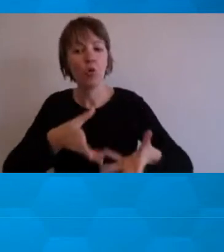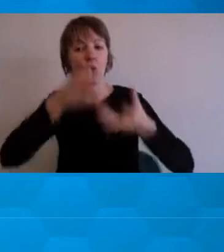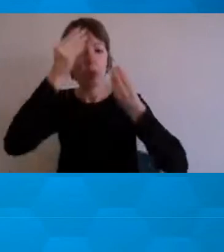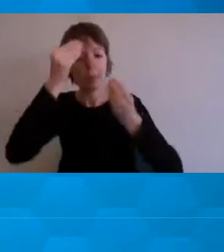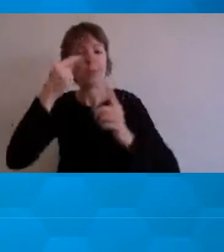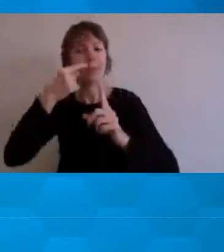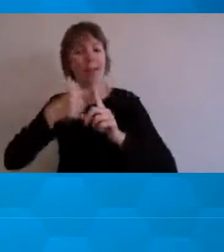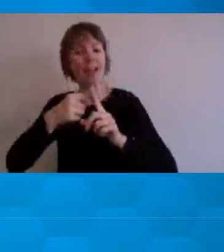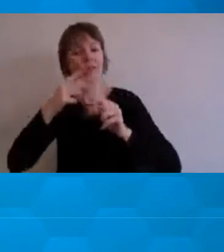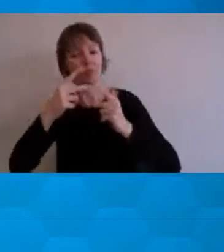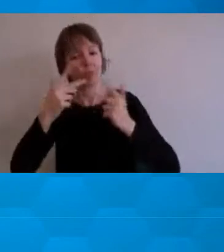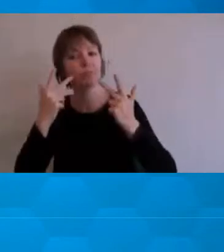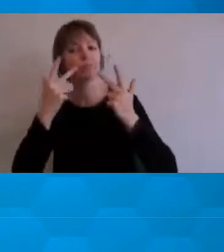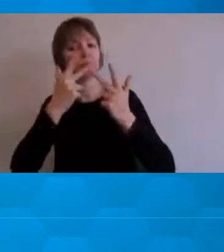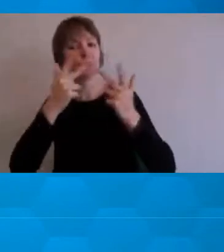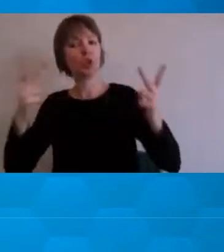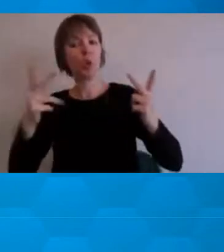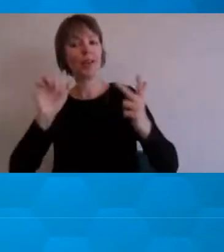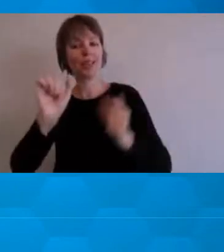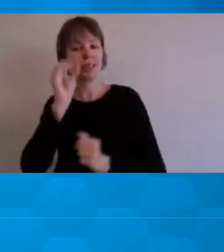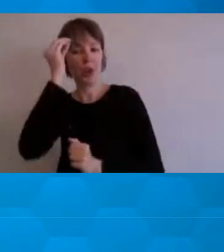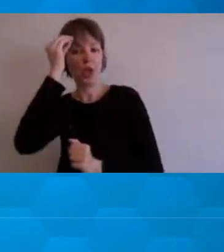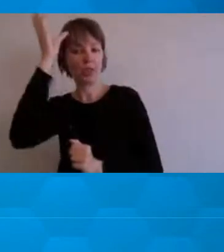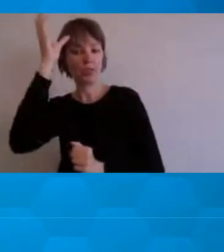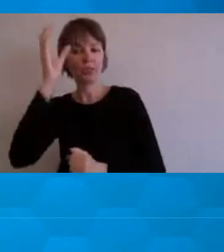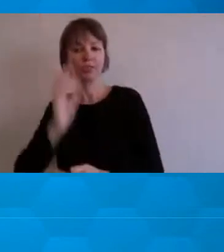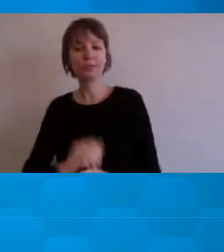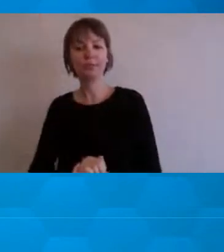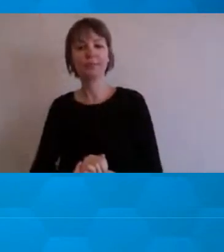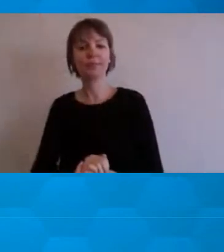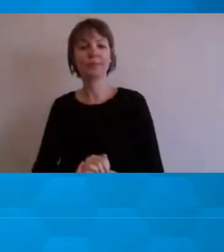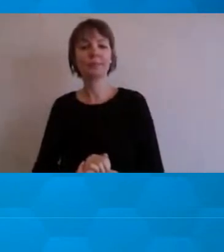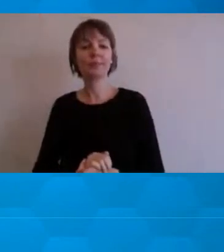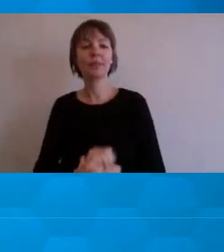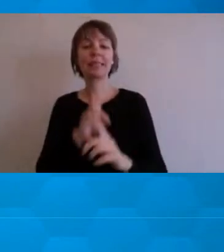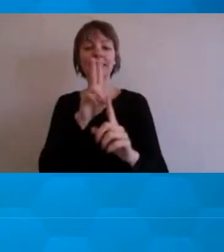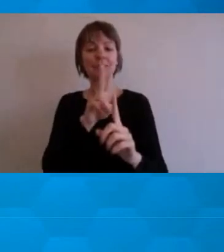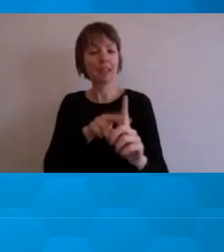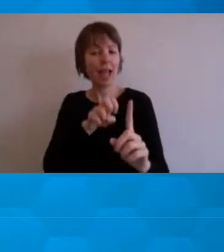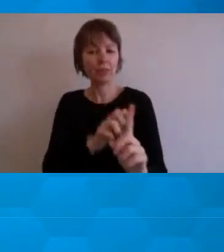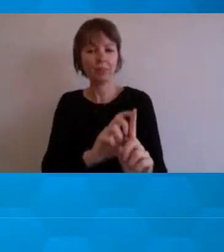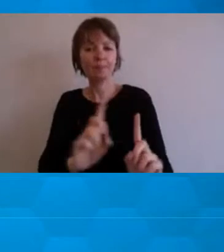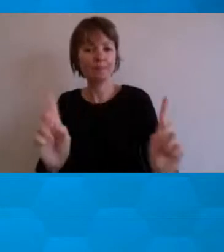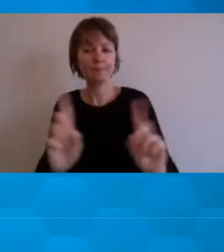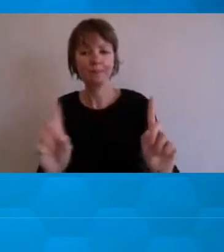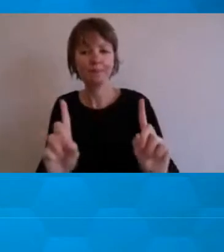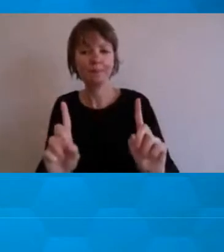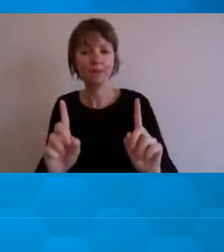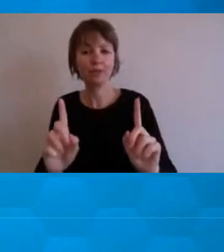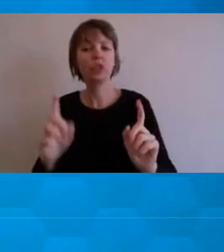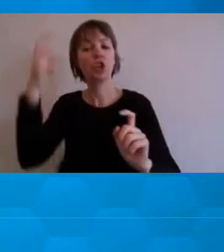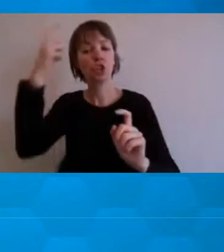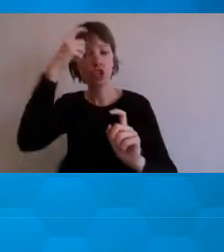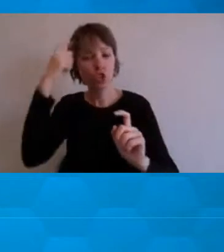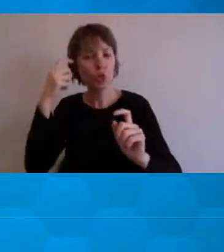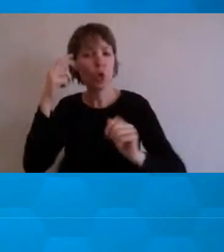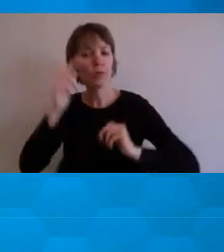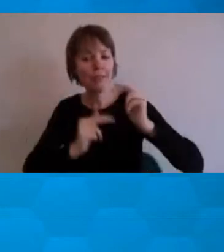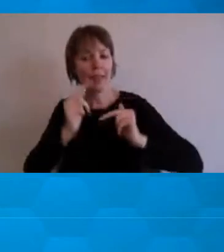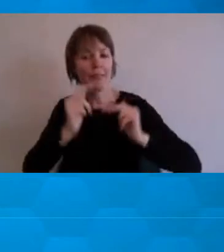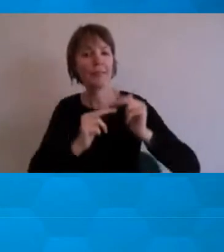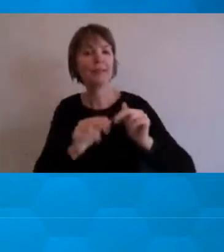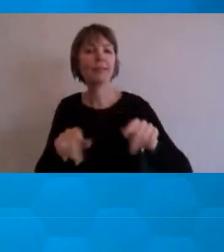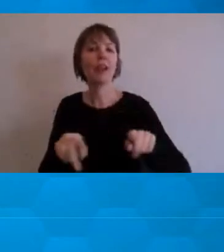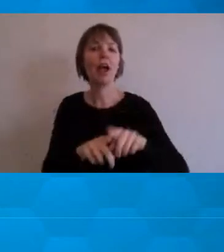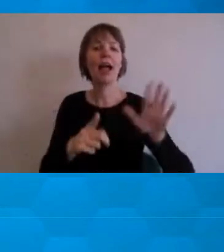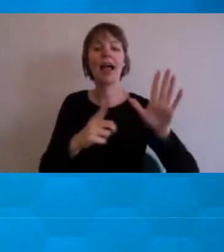So what kind of diagnoses may we be seeing with our students. So there are the neurodevelopmental disorders such as ADHD